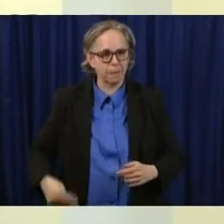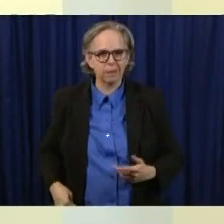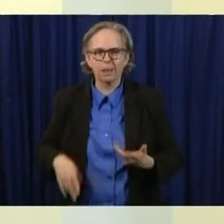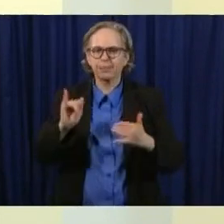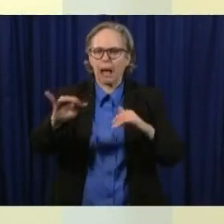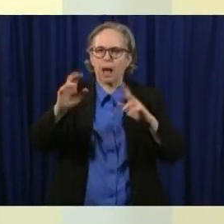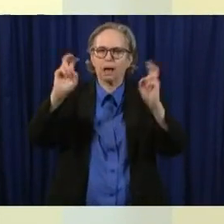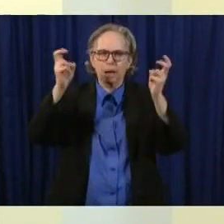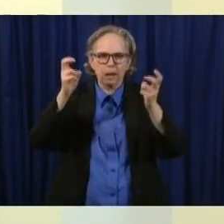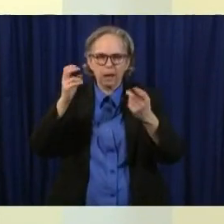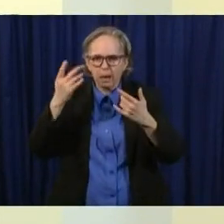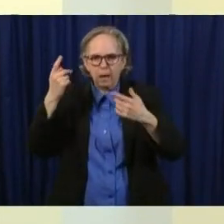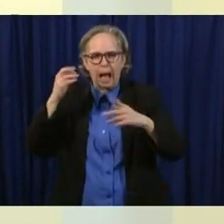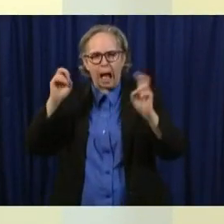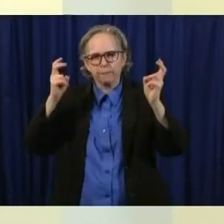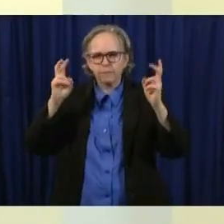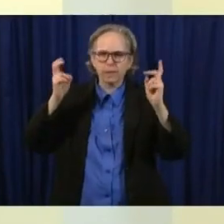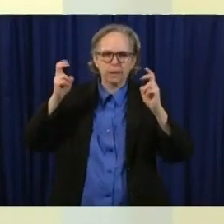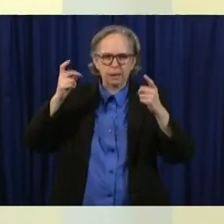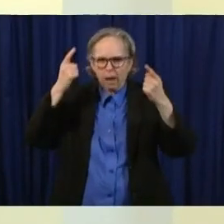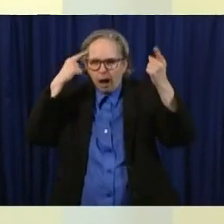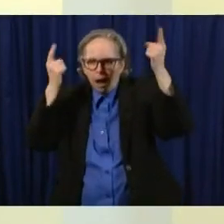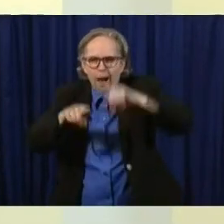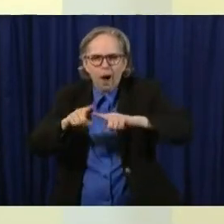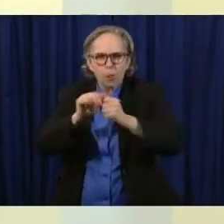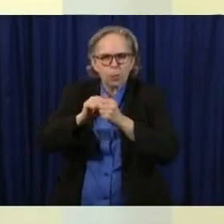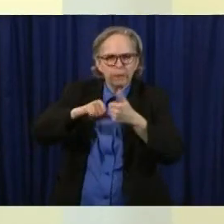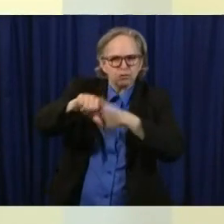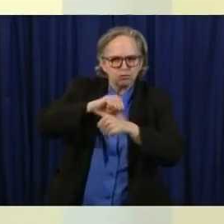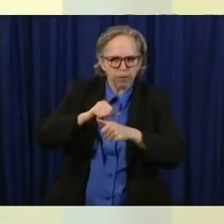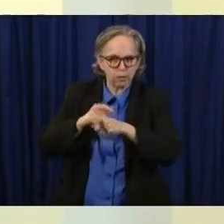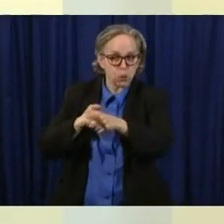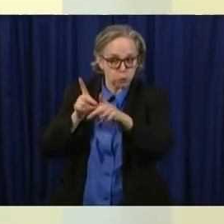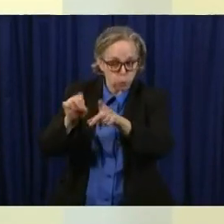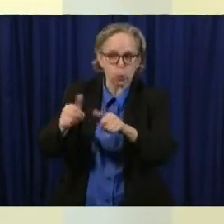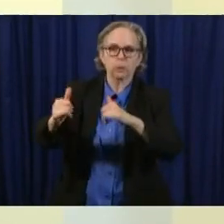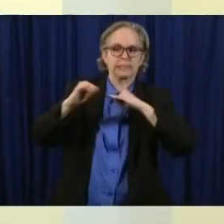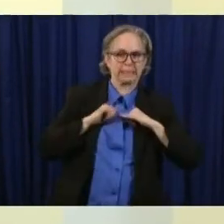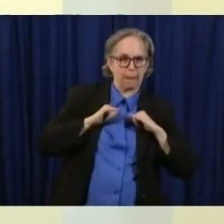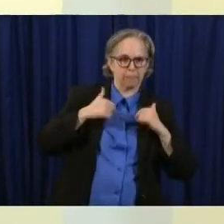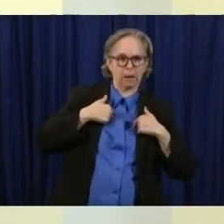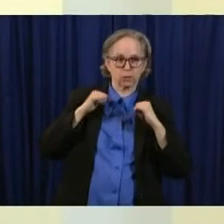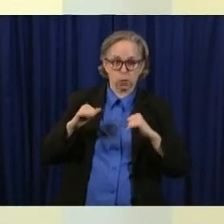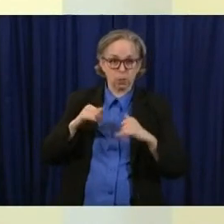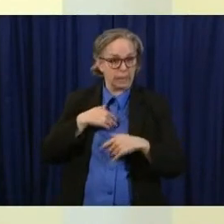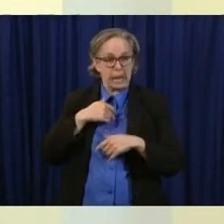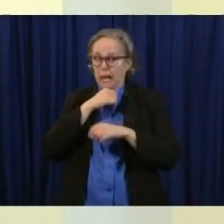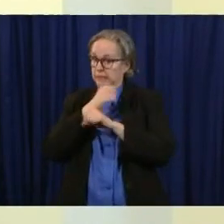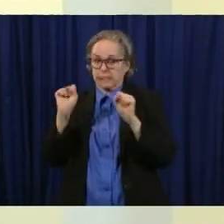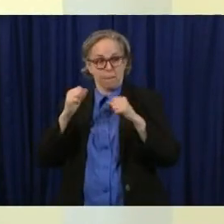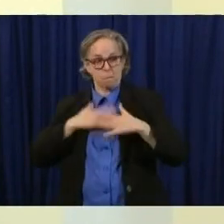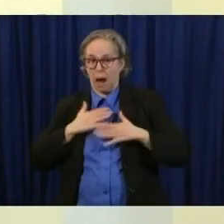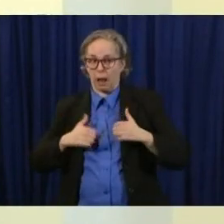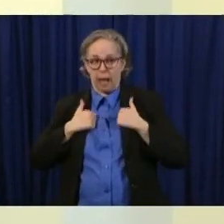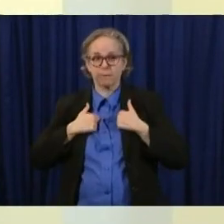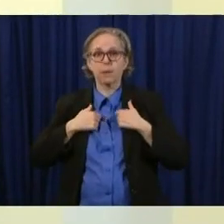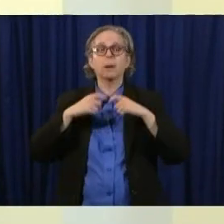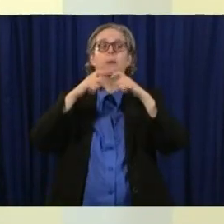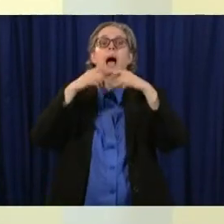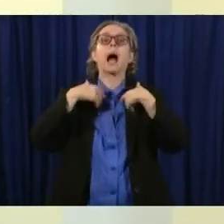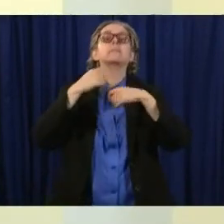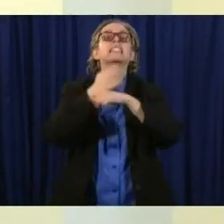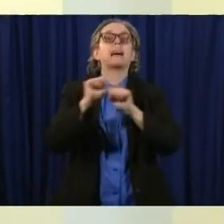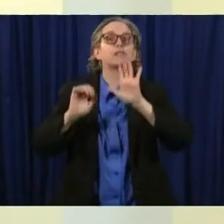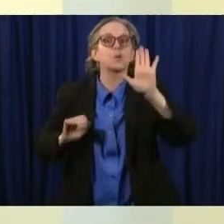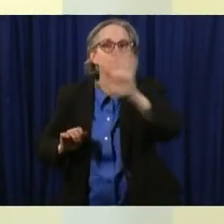absolutely not just saving my life in fact it's much more saving your life when i follow traffic laws and you see this in countries where